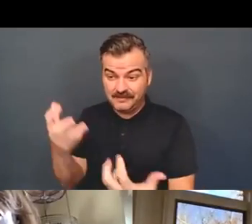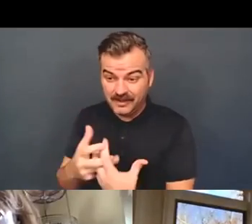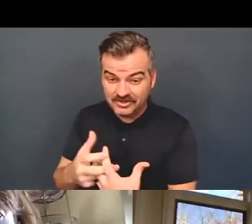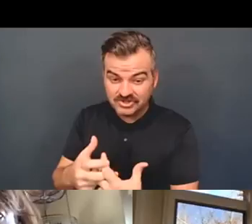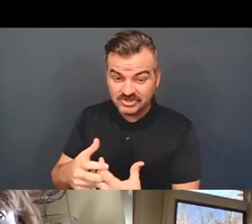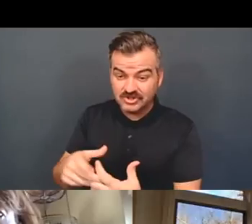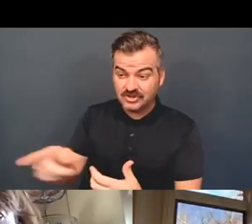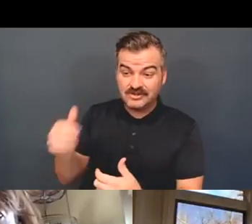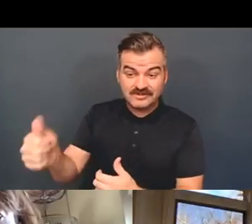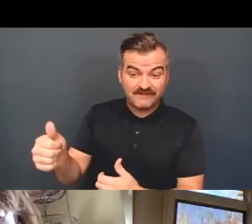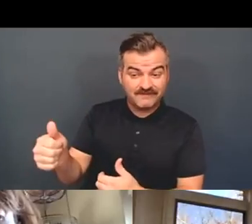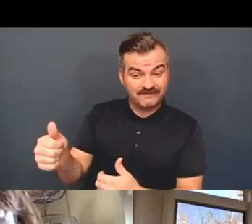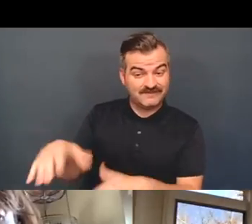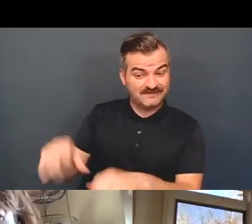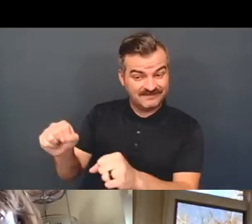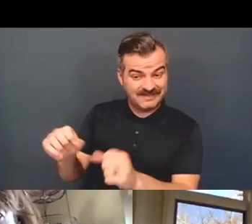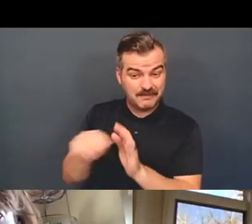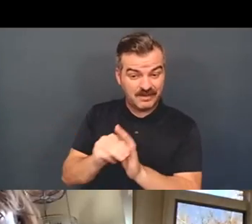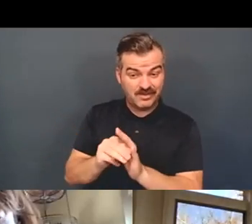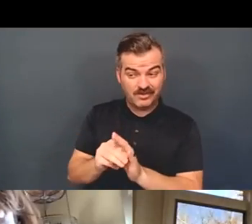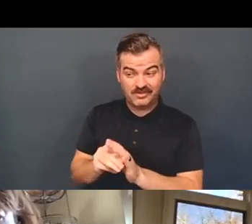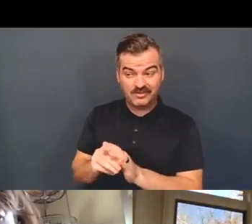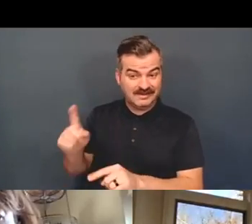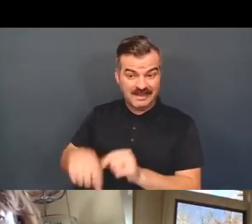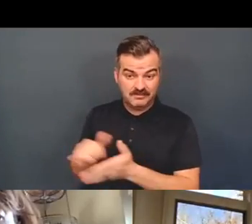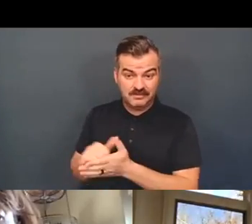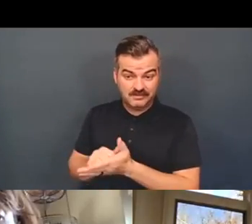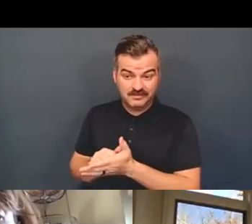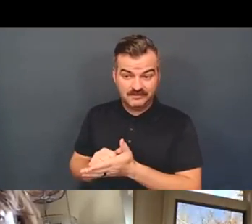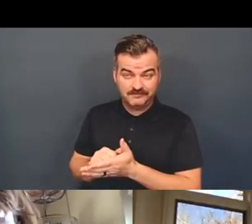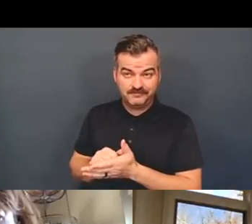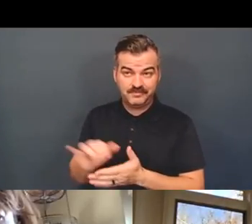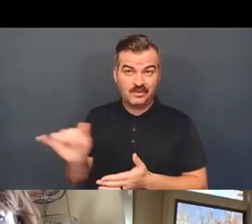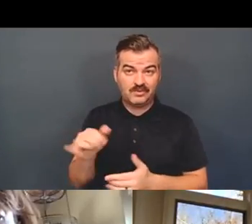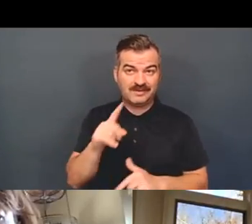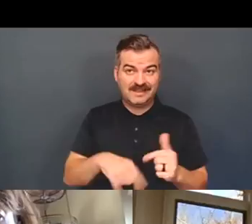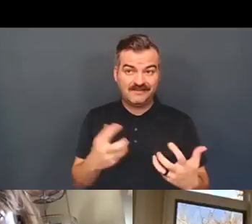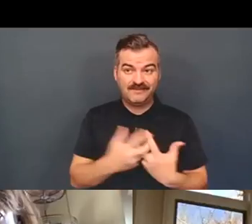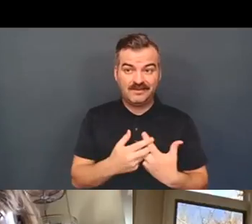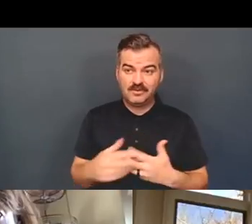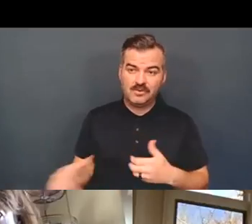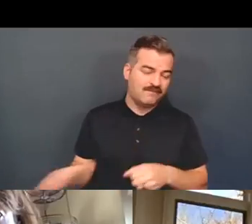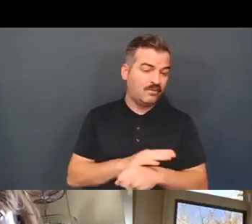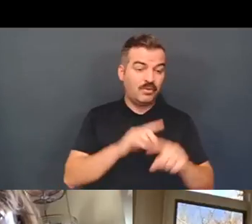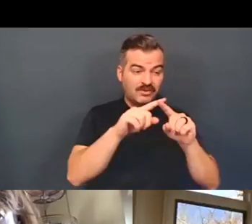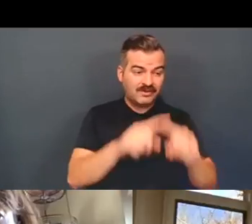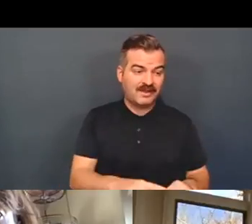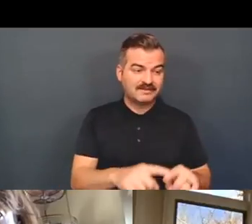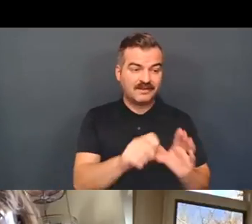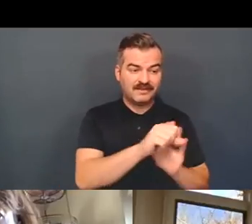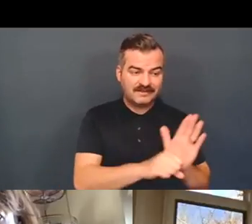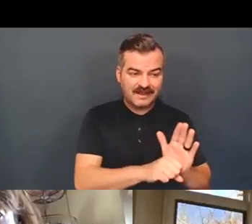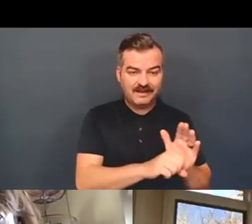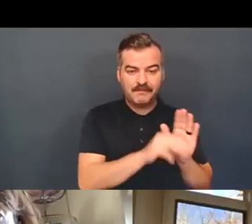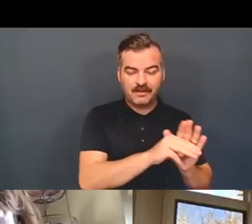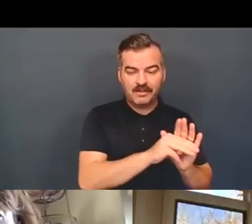can they, nor fit, you know, total reliance on the state model or